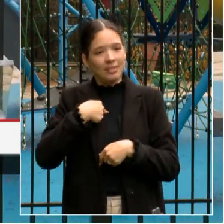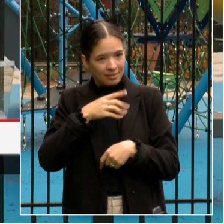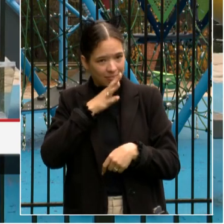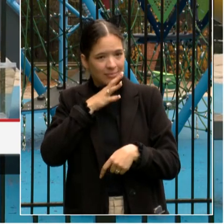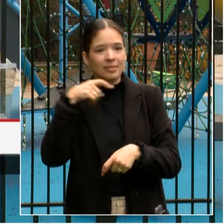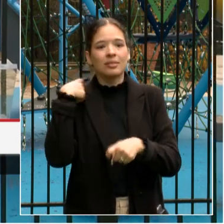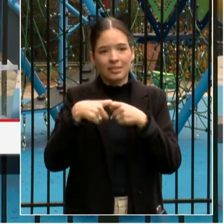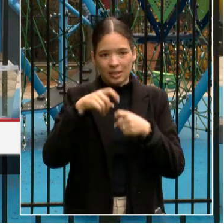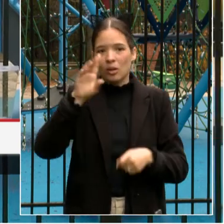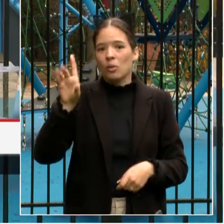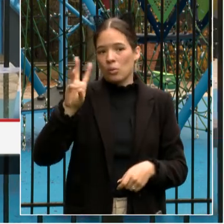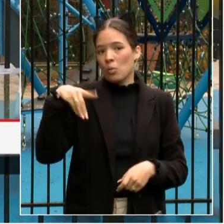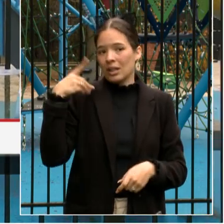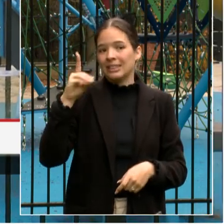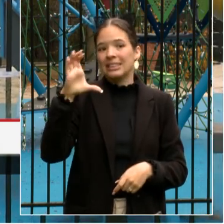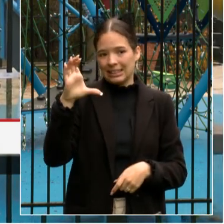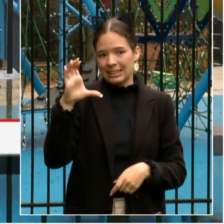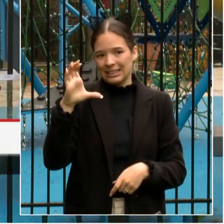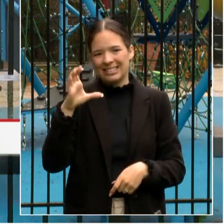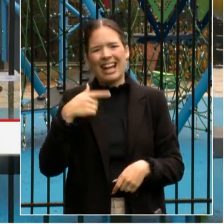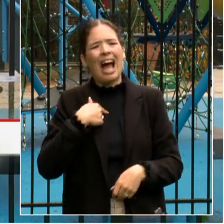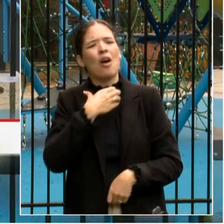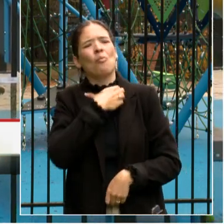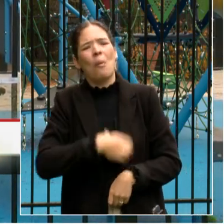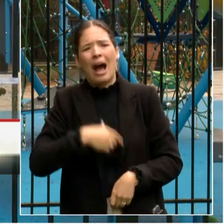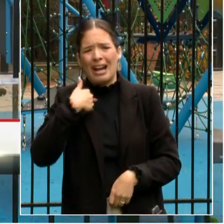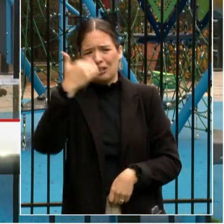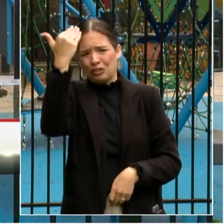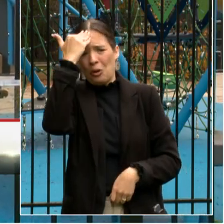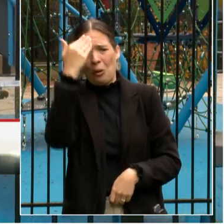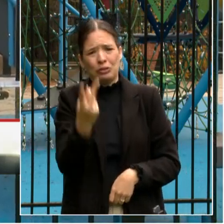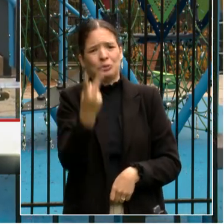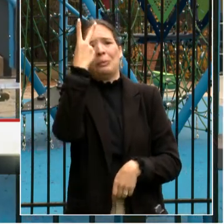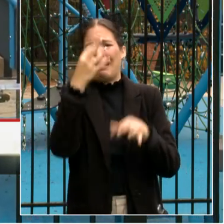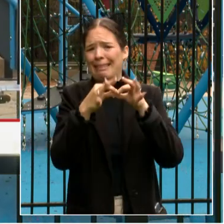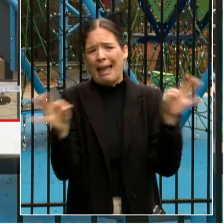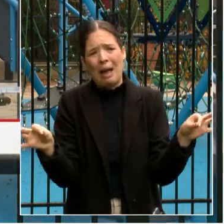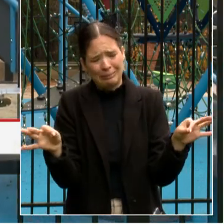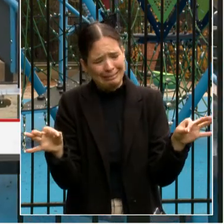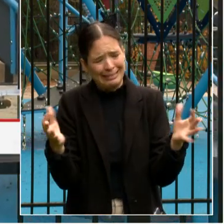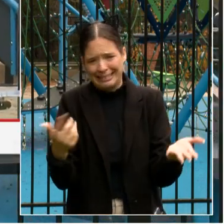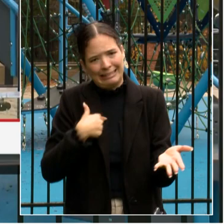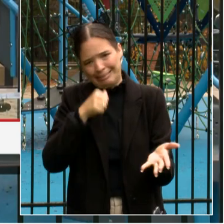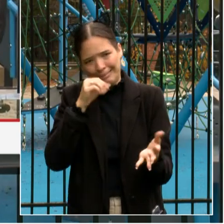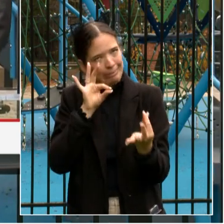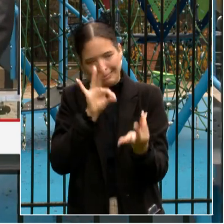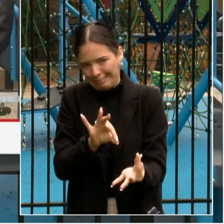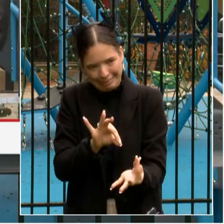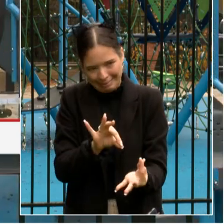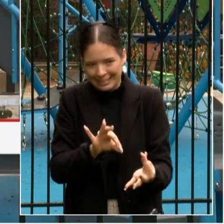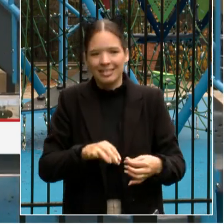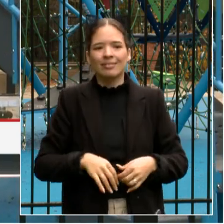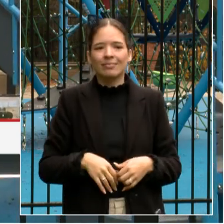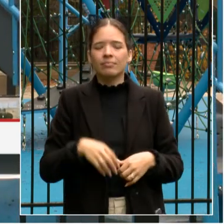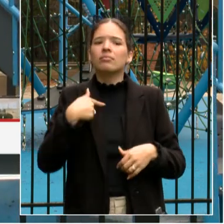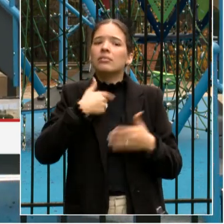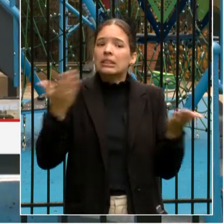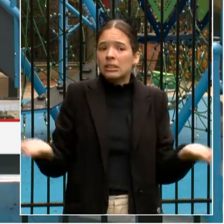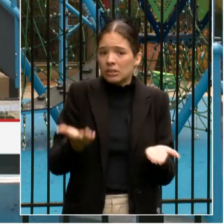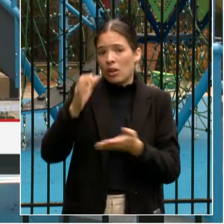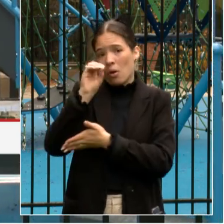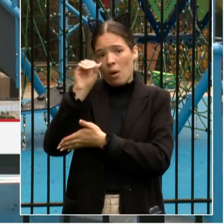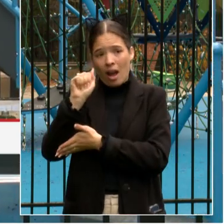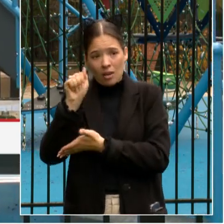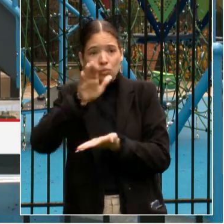And I wish I was bilingual. So what you are getting here at Oyster is